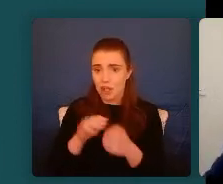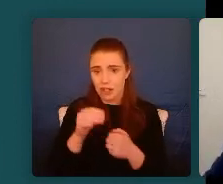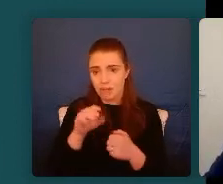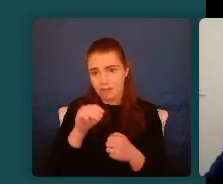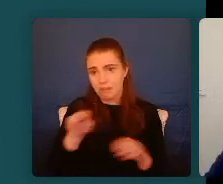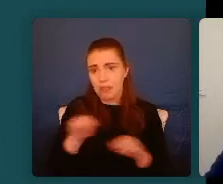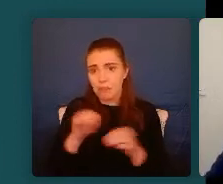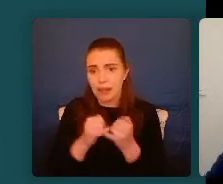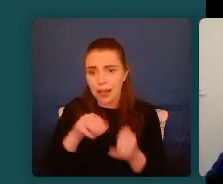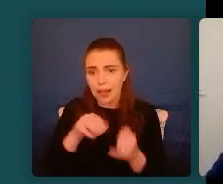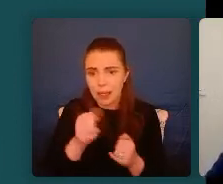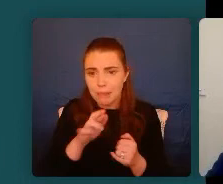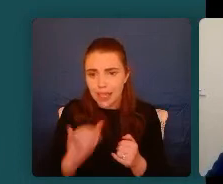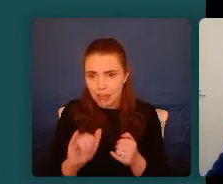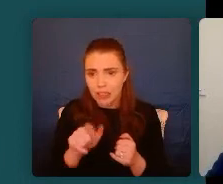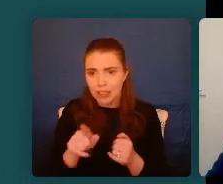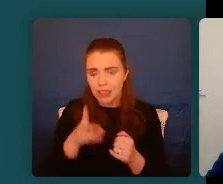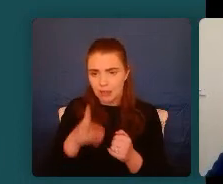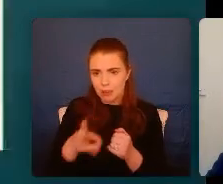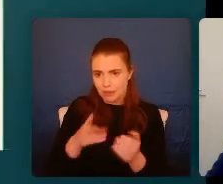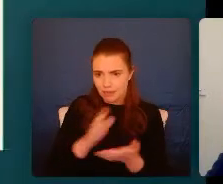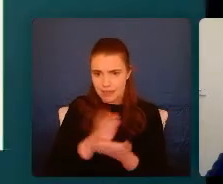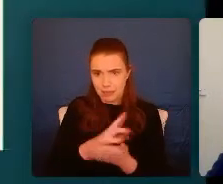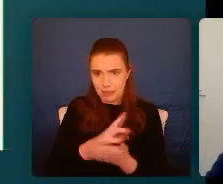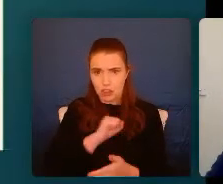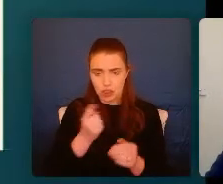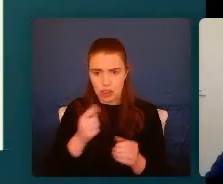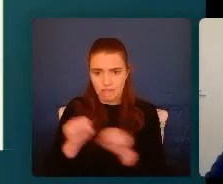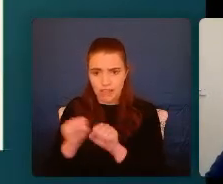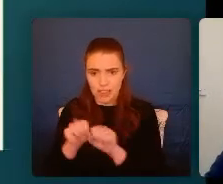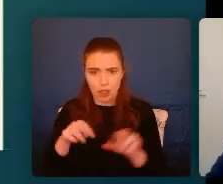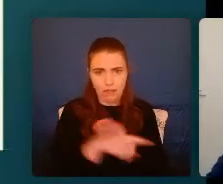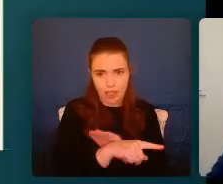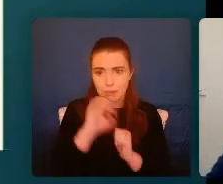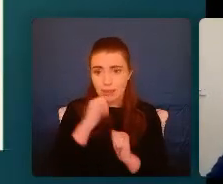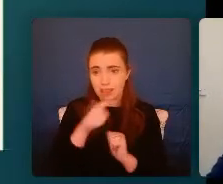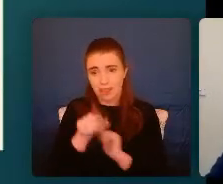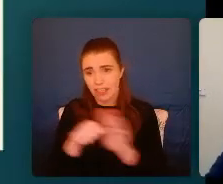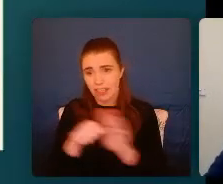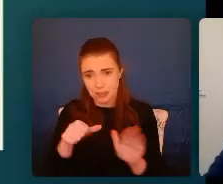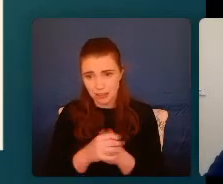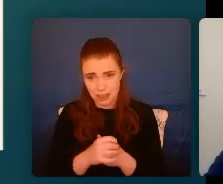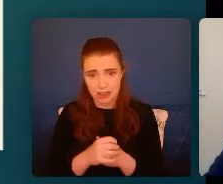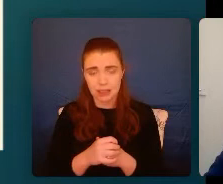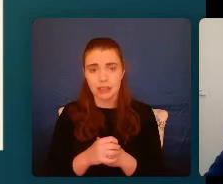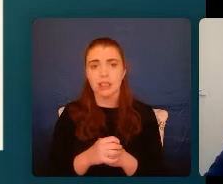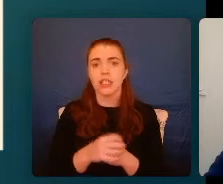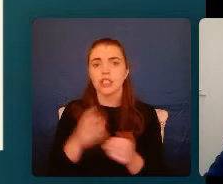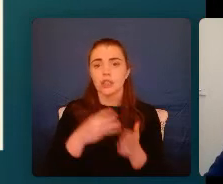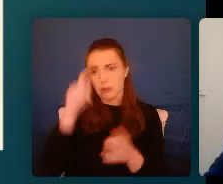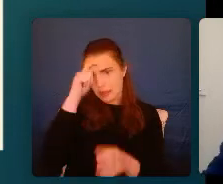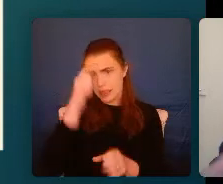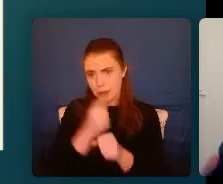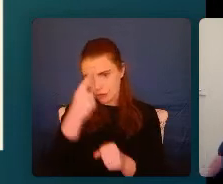Because I think there's going to be danger all around me because that has been my life experience. So what we want to do when we look at trauma is to look at how